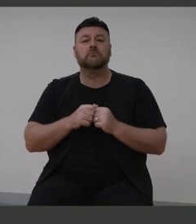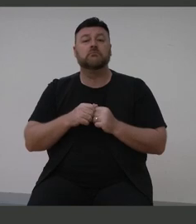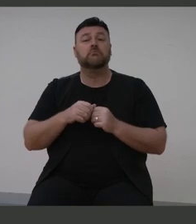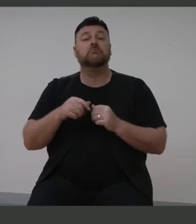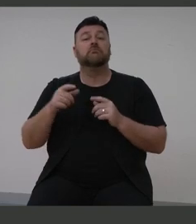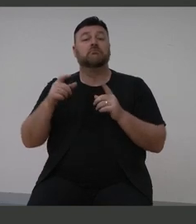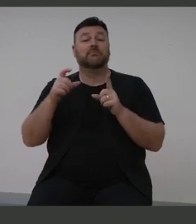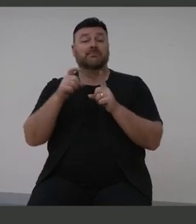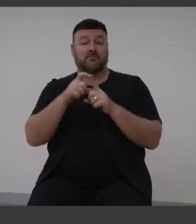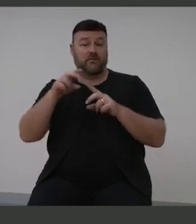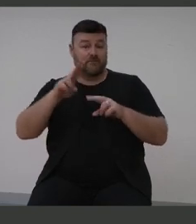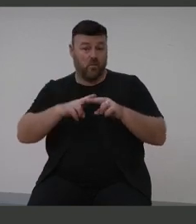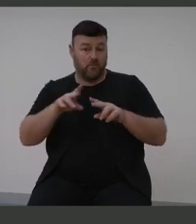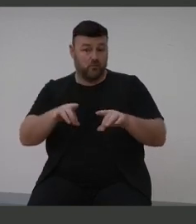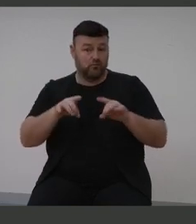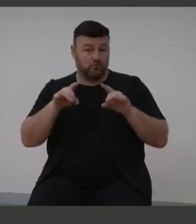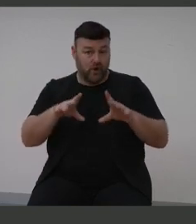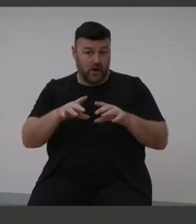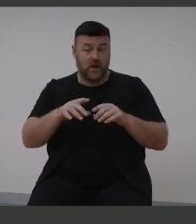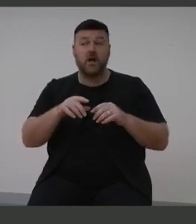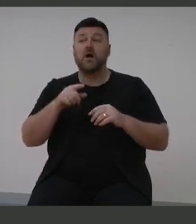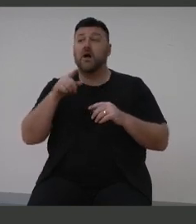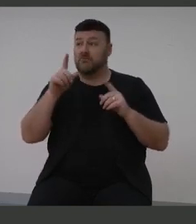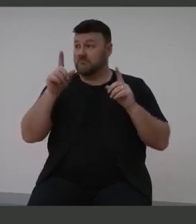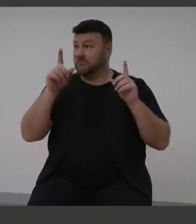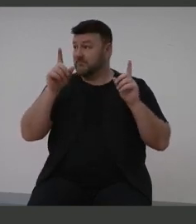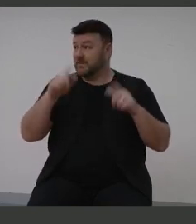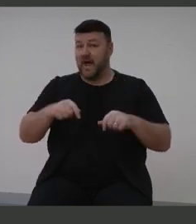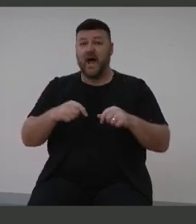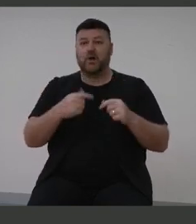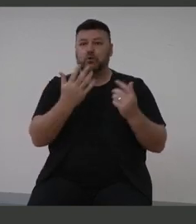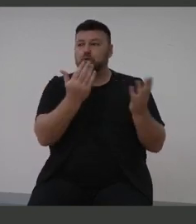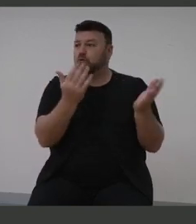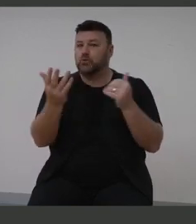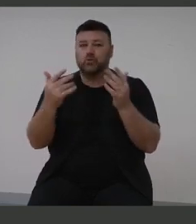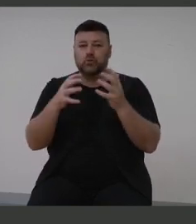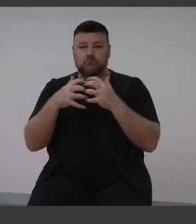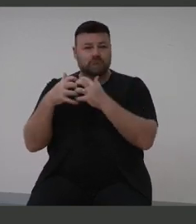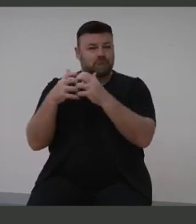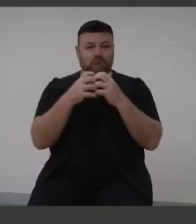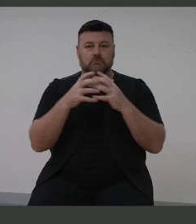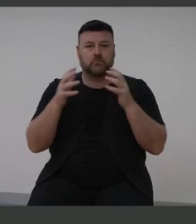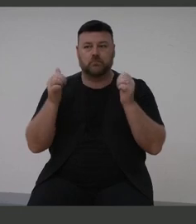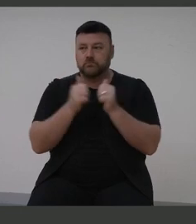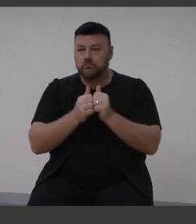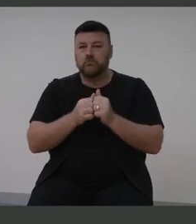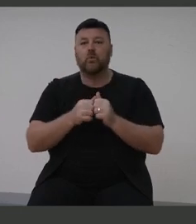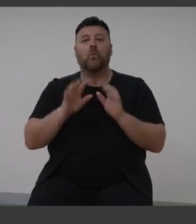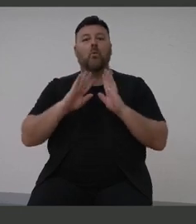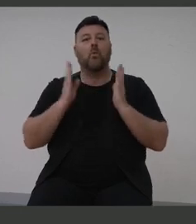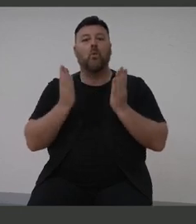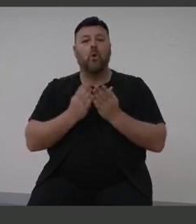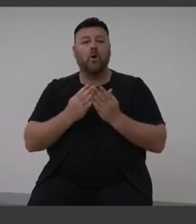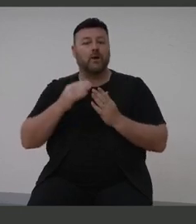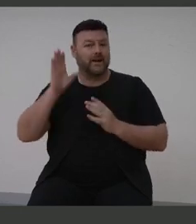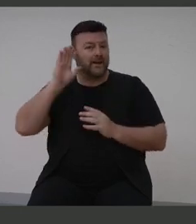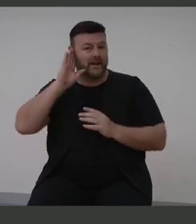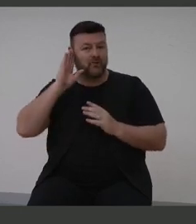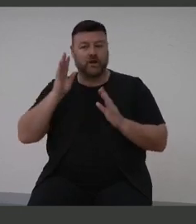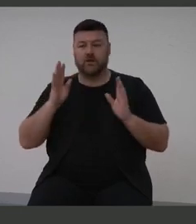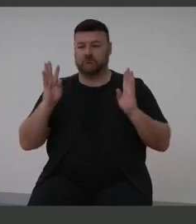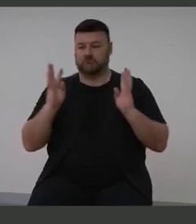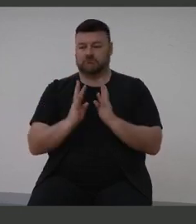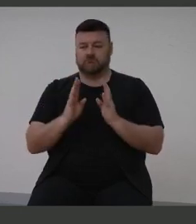Australian organisations, many here today, joined the World Hearing Forum, a program of a World Health